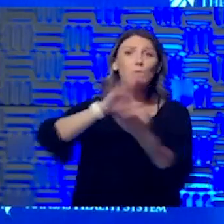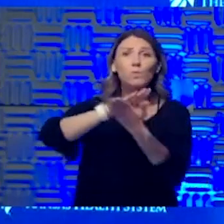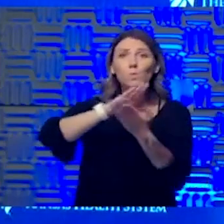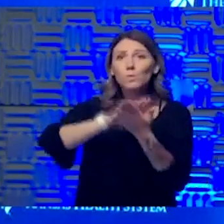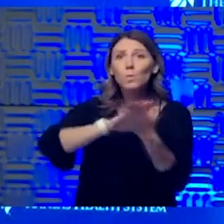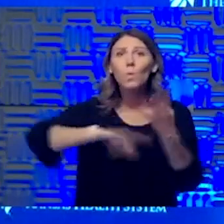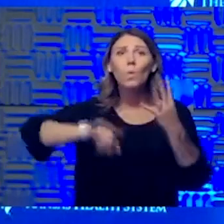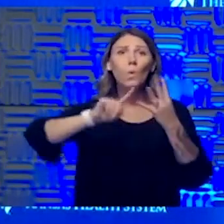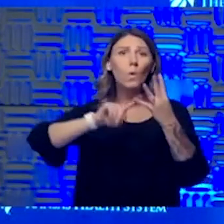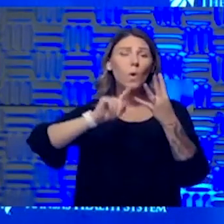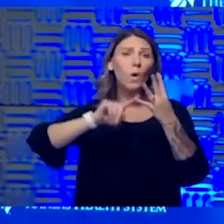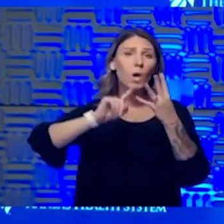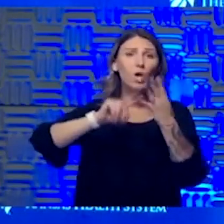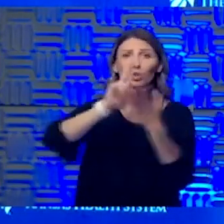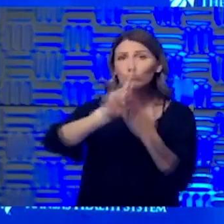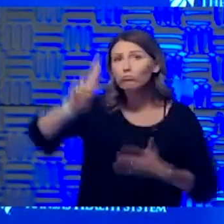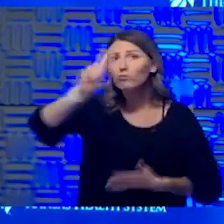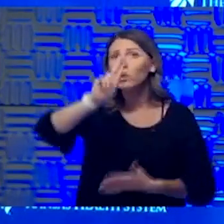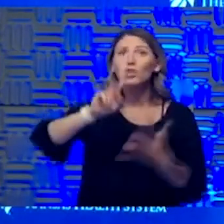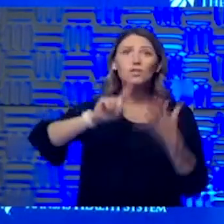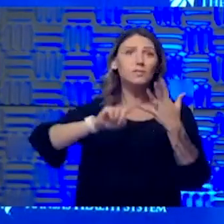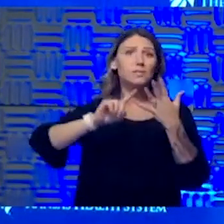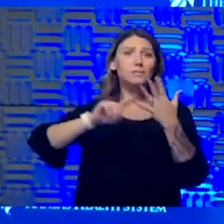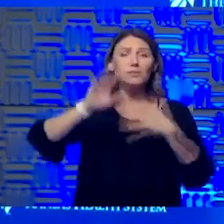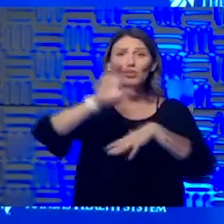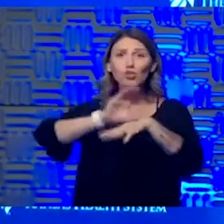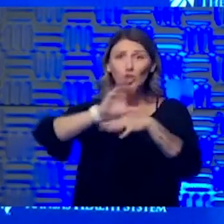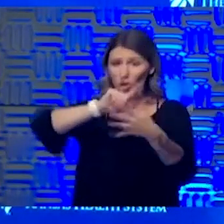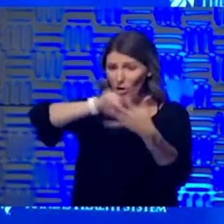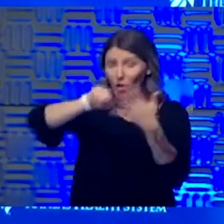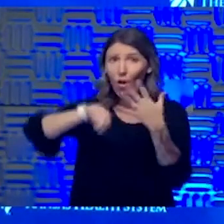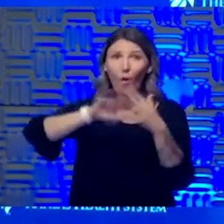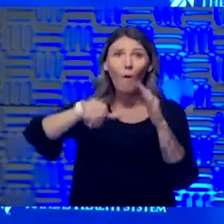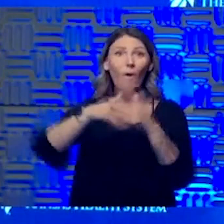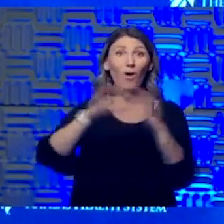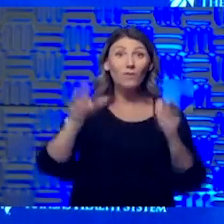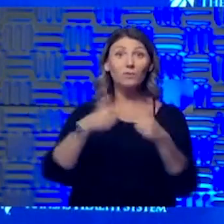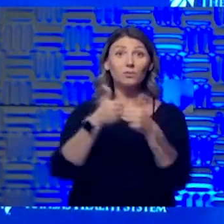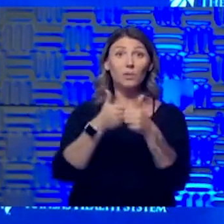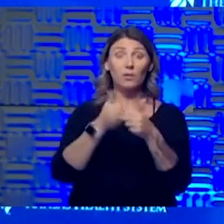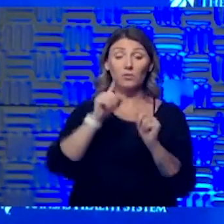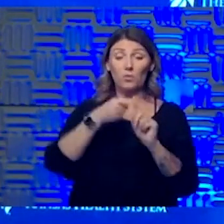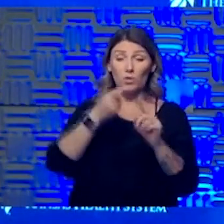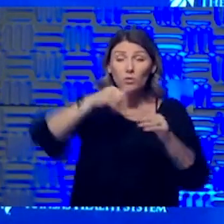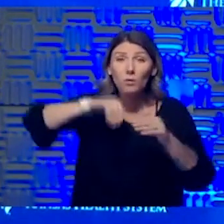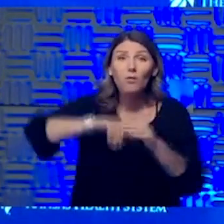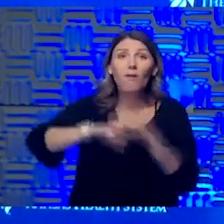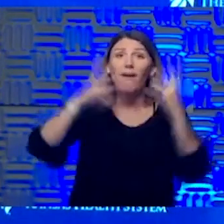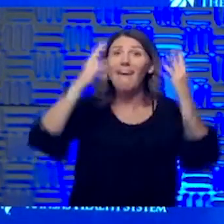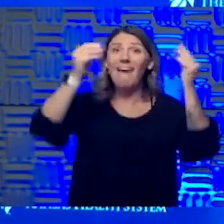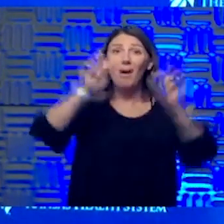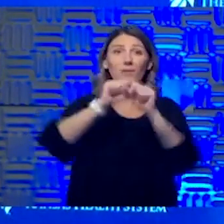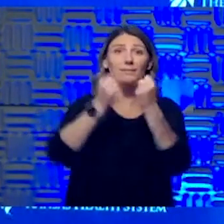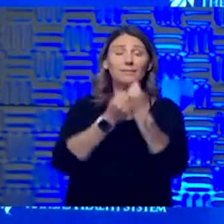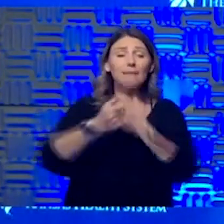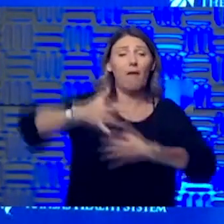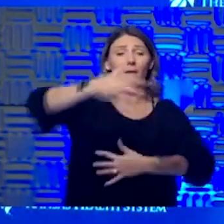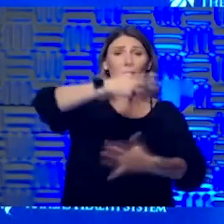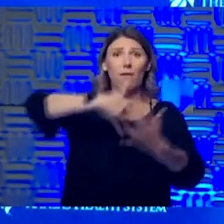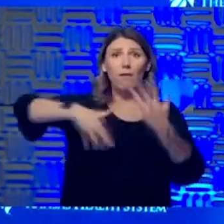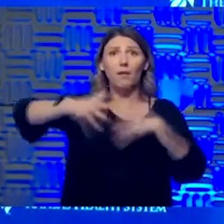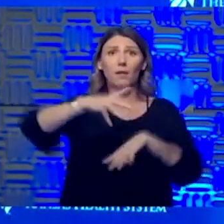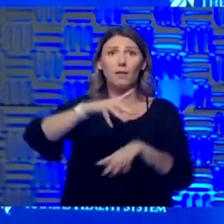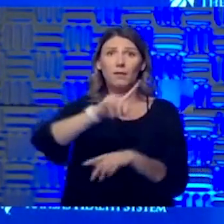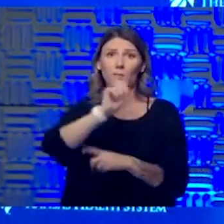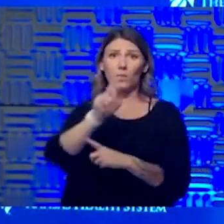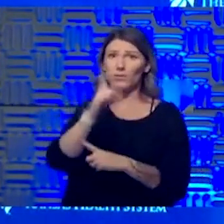these are our challenges. And as we reenter society, and we try to open up society, the question is going to be not,